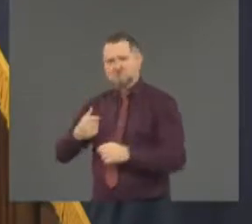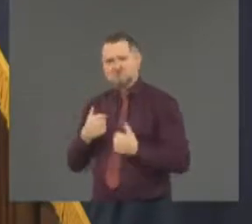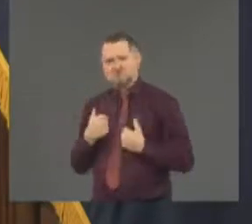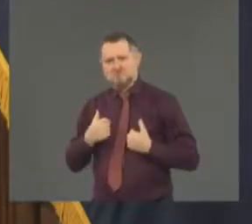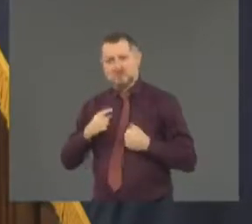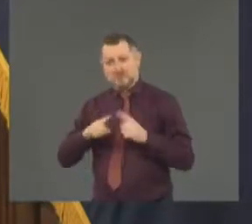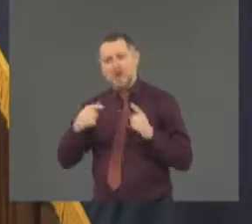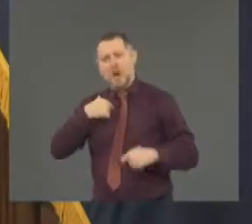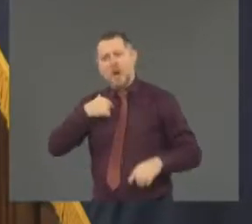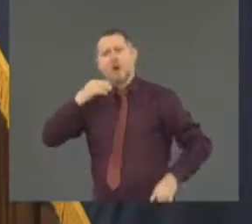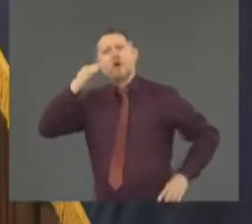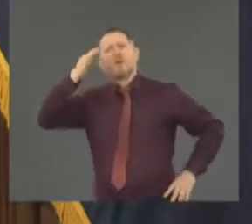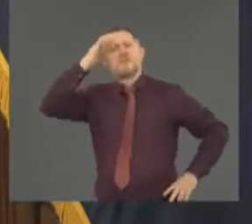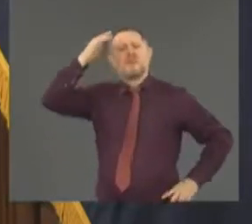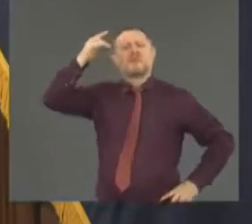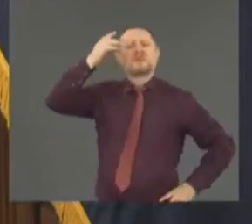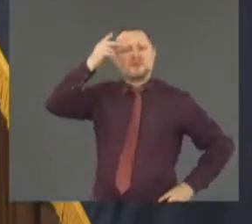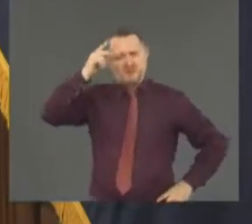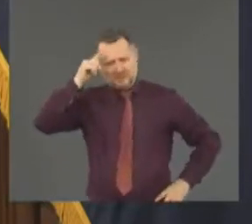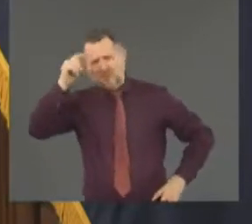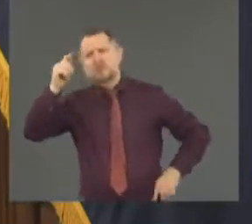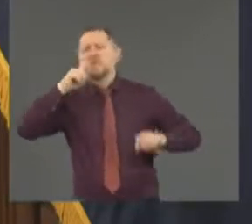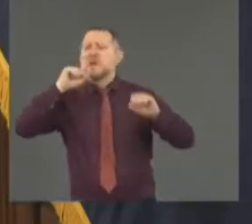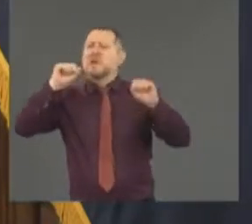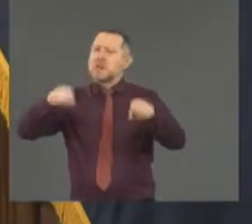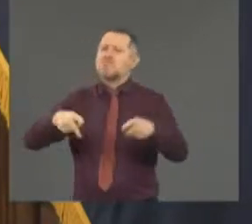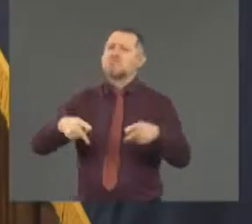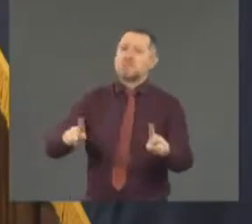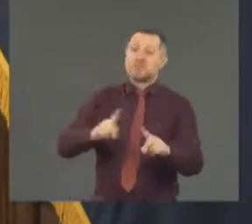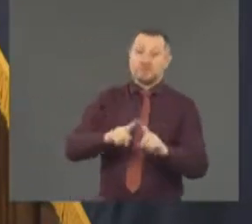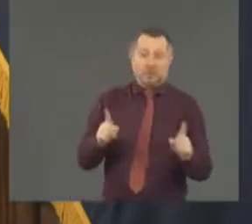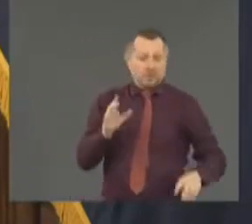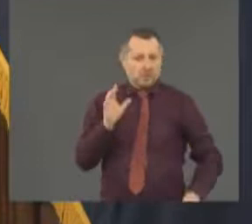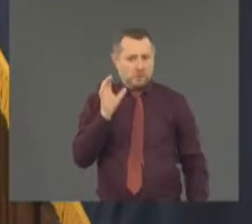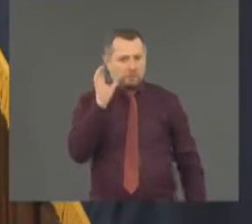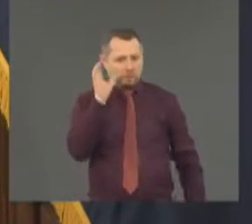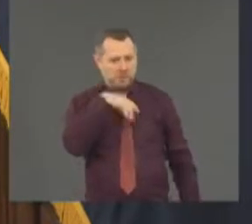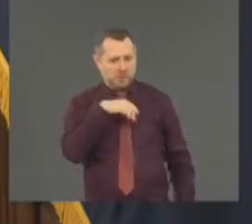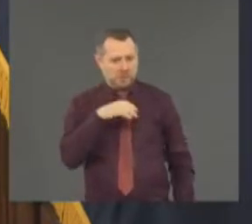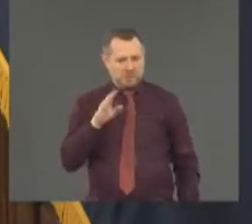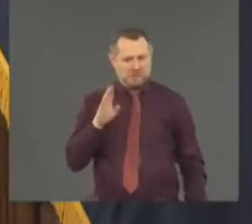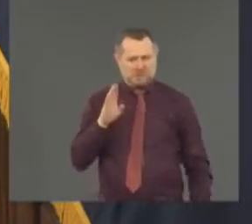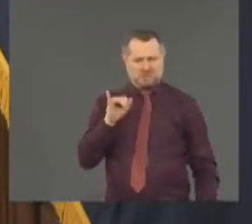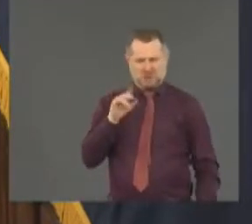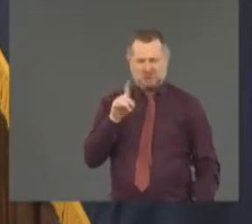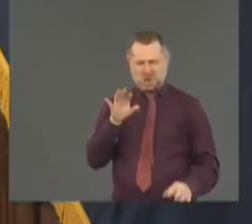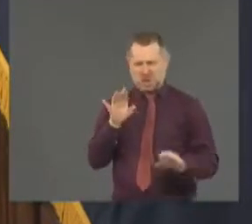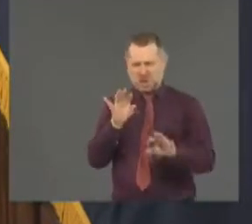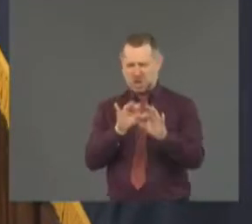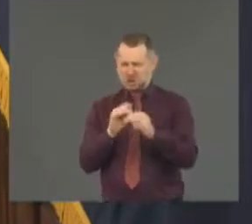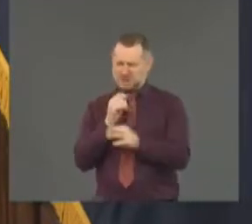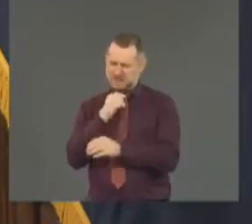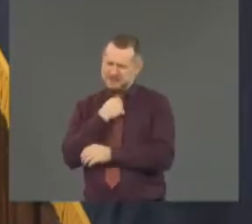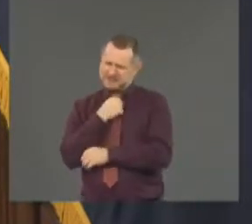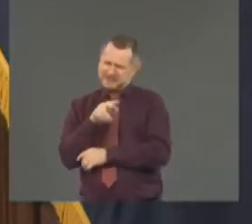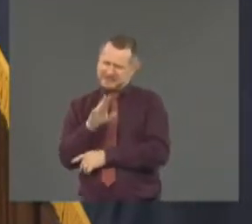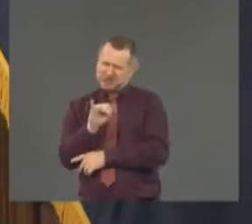possible. It is a bizarre thing to try to do in this situation.